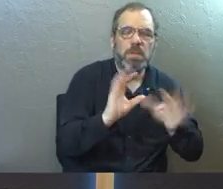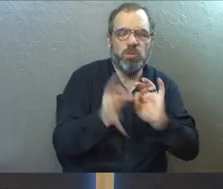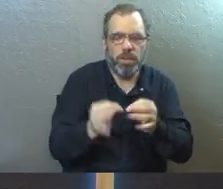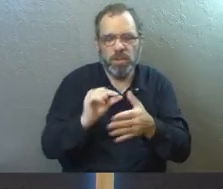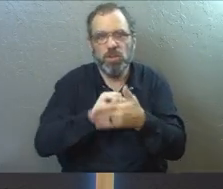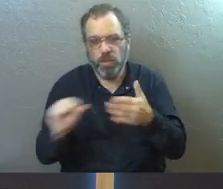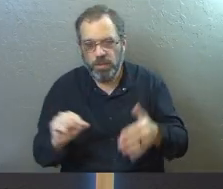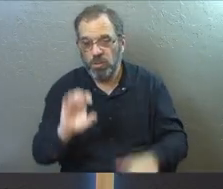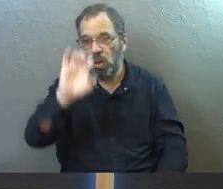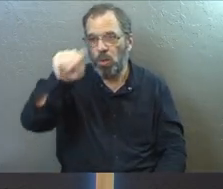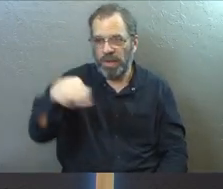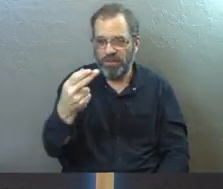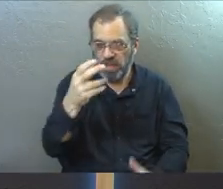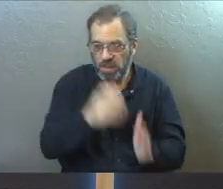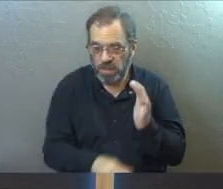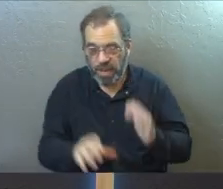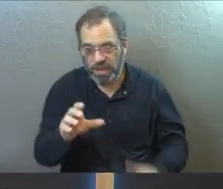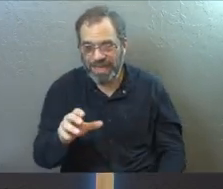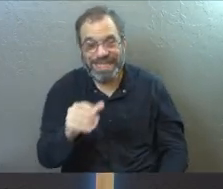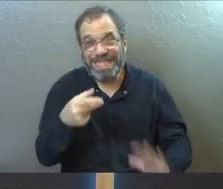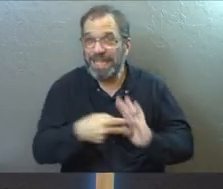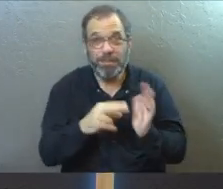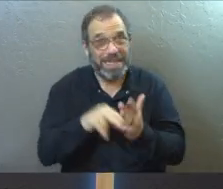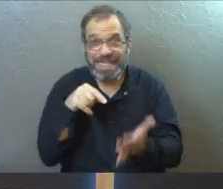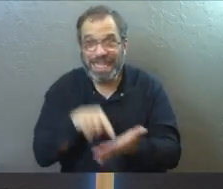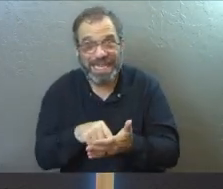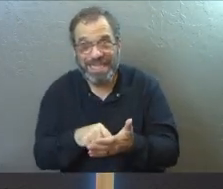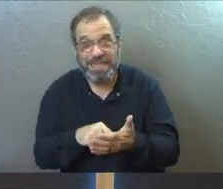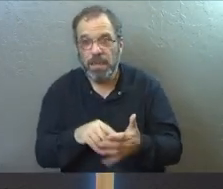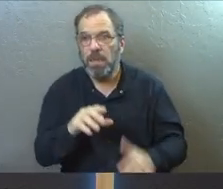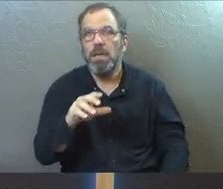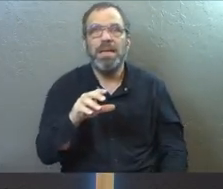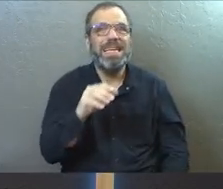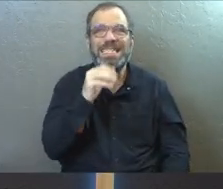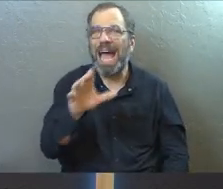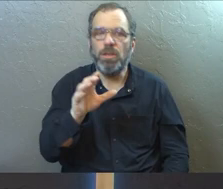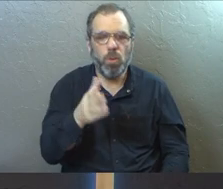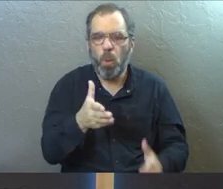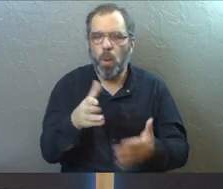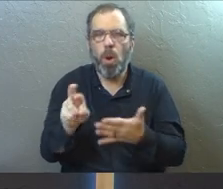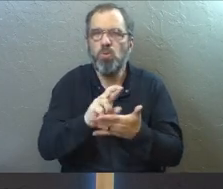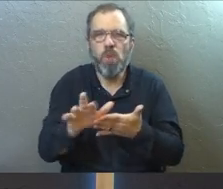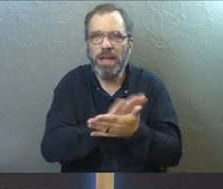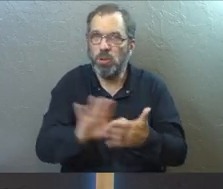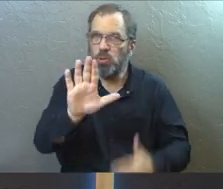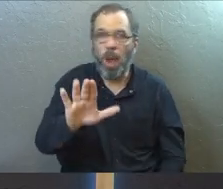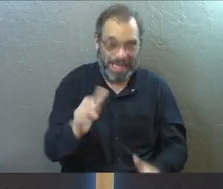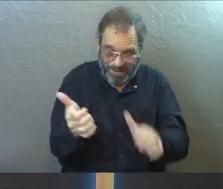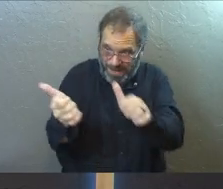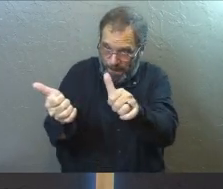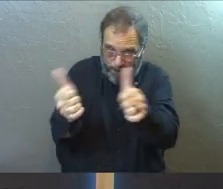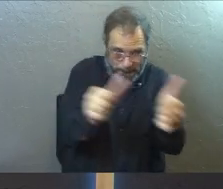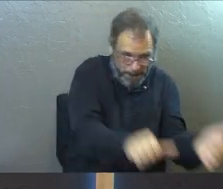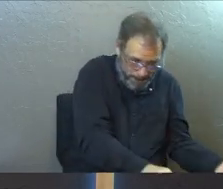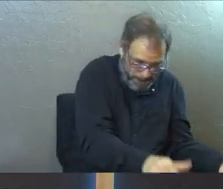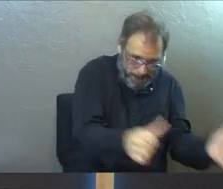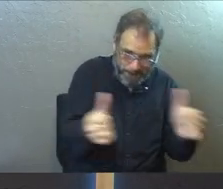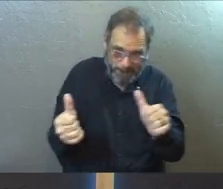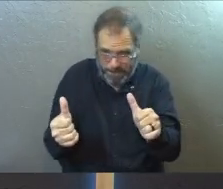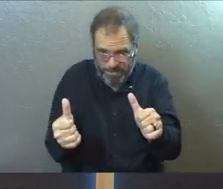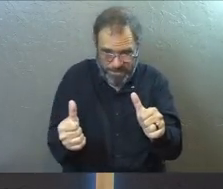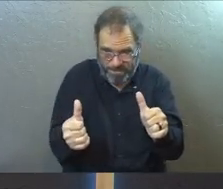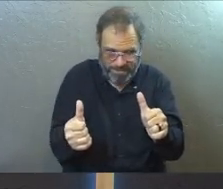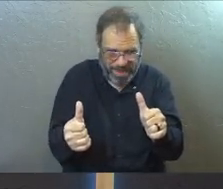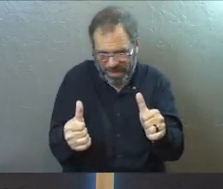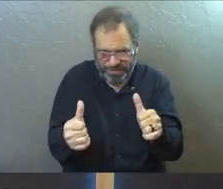so Ephesians comes back and says, this isn't what he meant. It's not your acts of righteousness, even baptism, that could